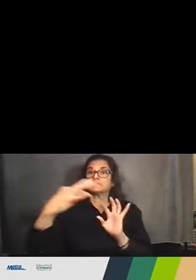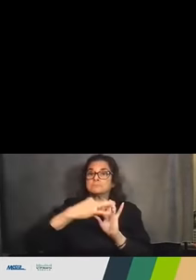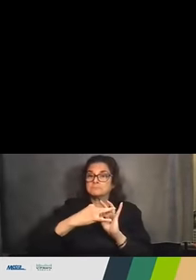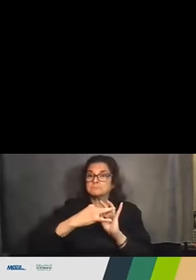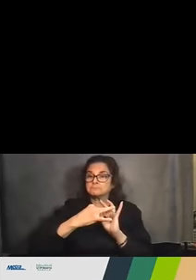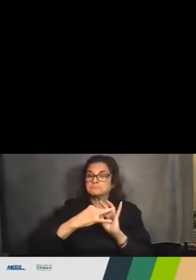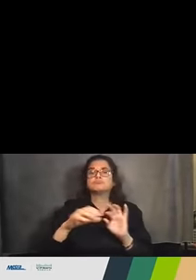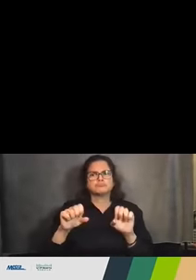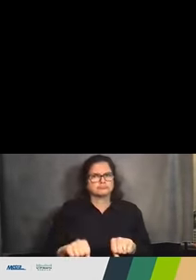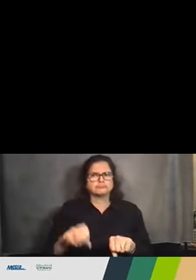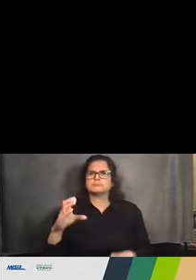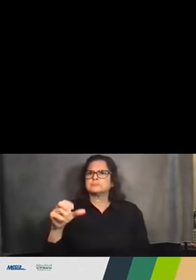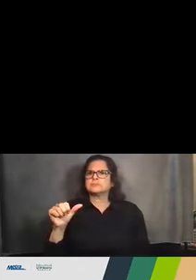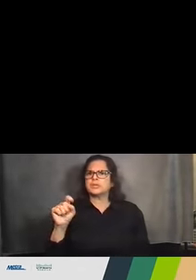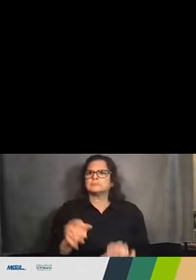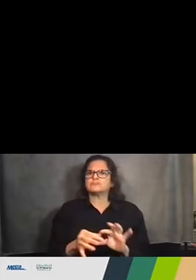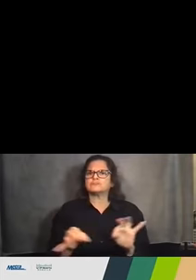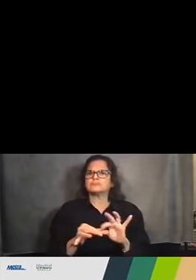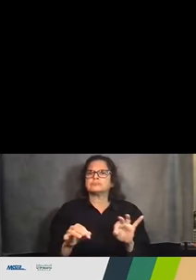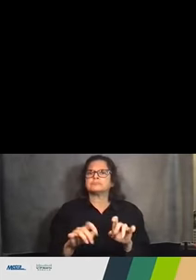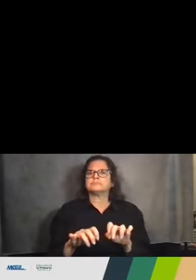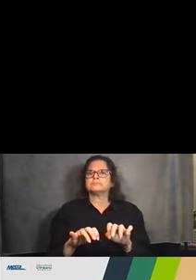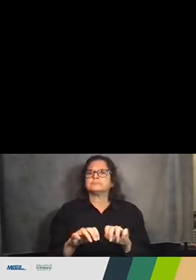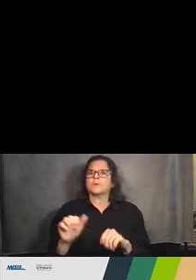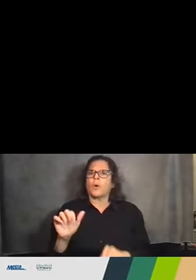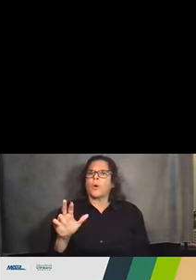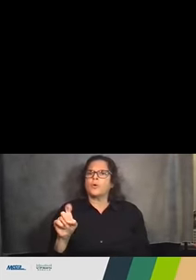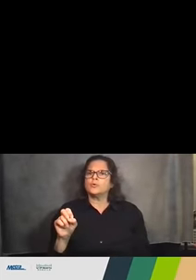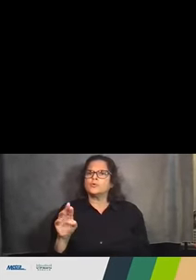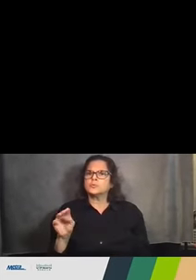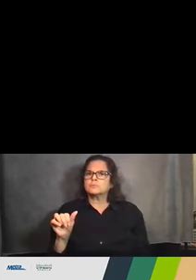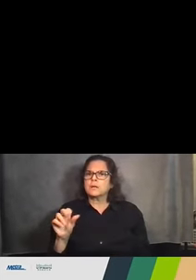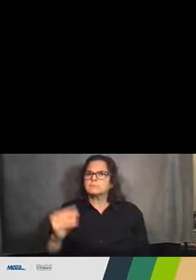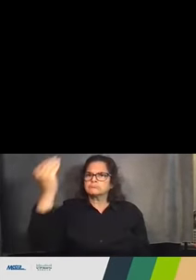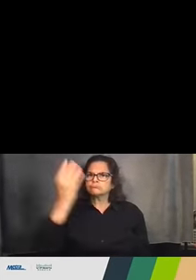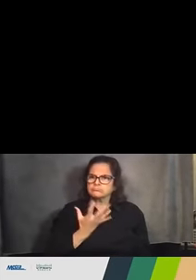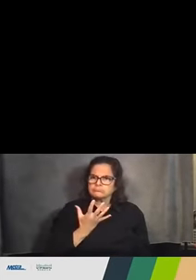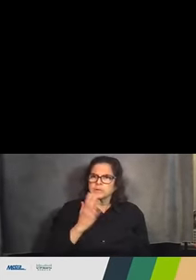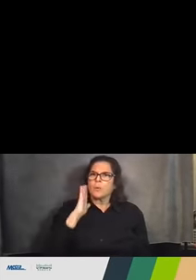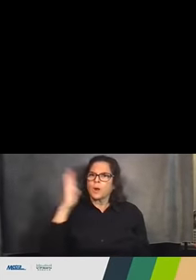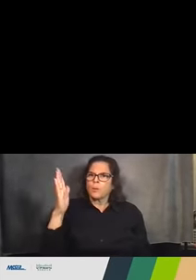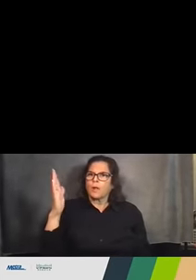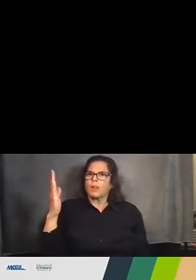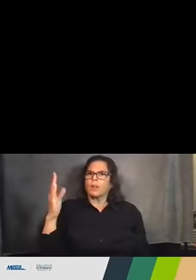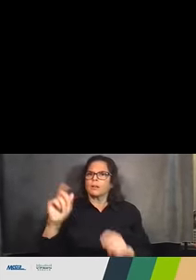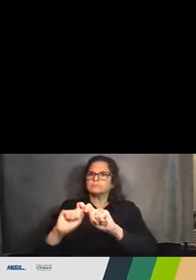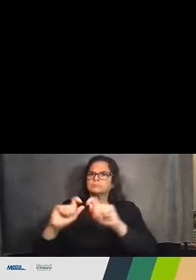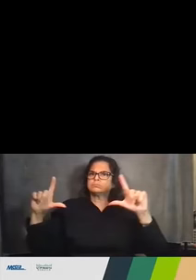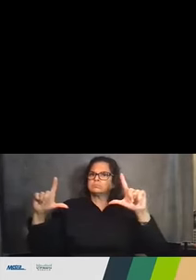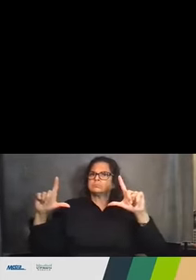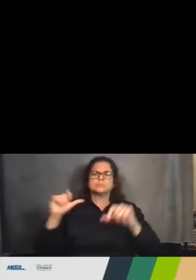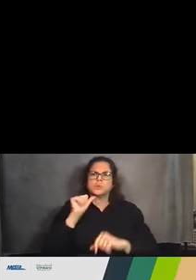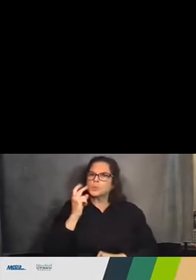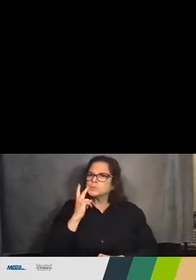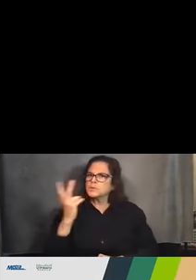to chat us in the chat box, Alderman, and we will bring you on screen. Just let us know that you're here. We don't see you in